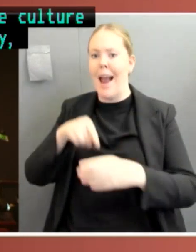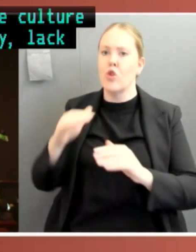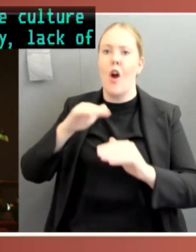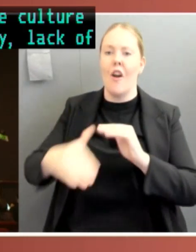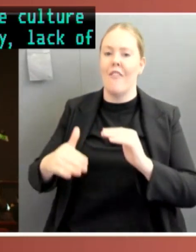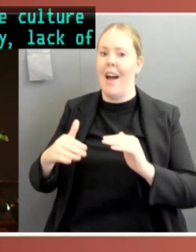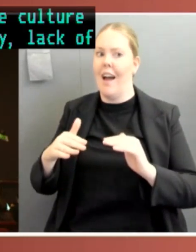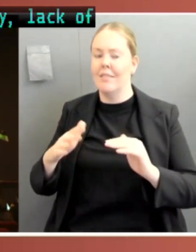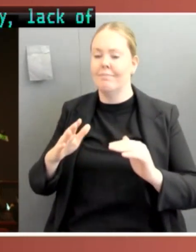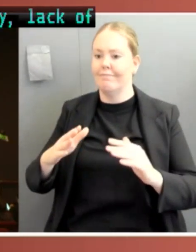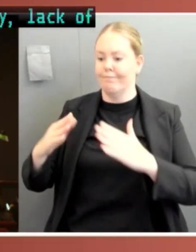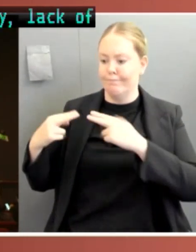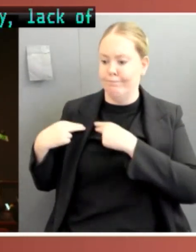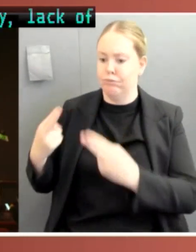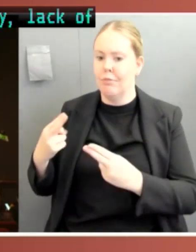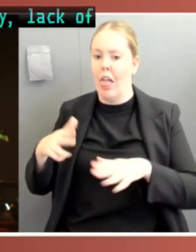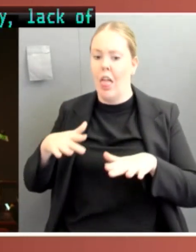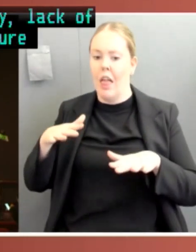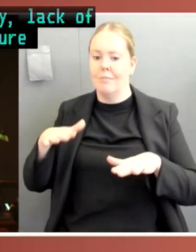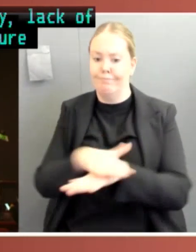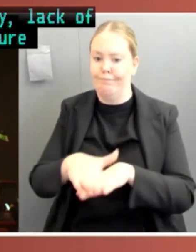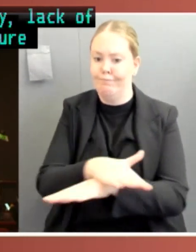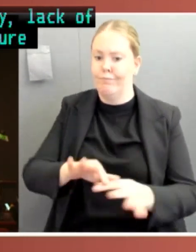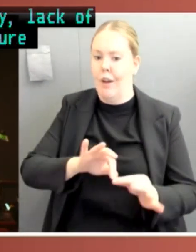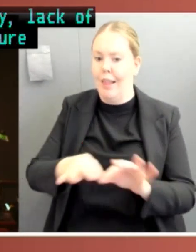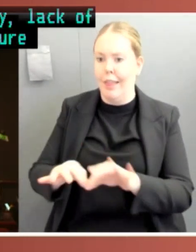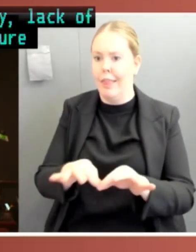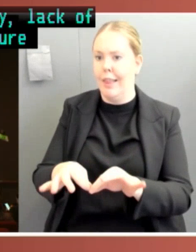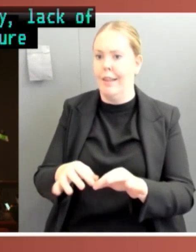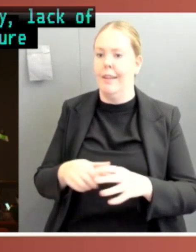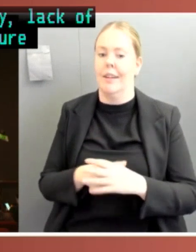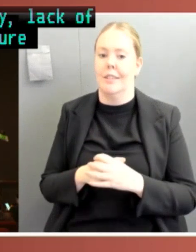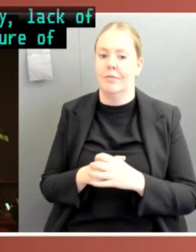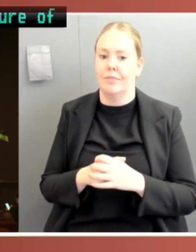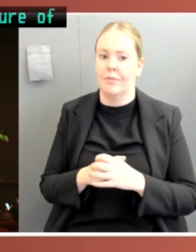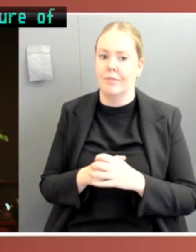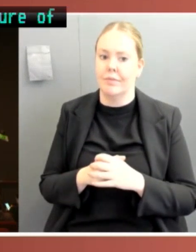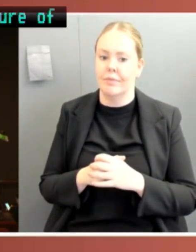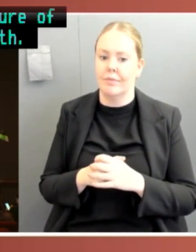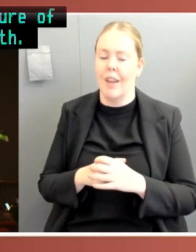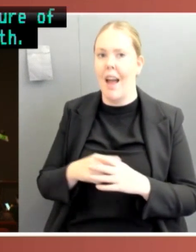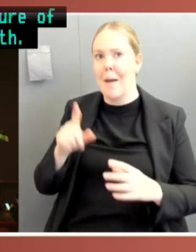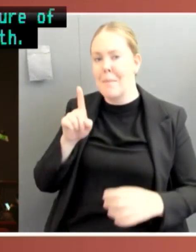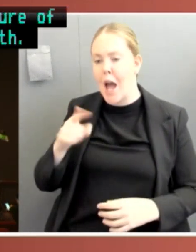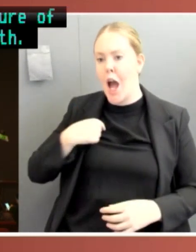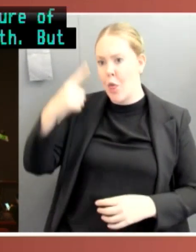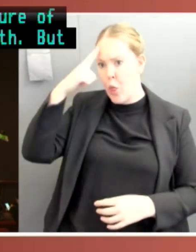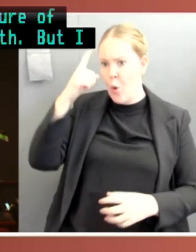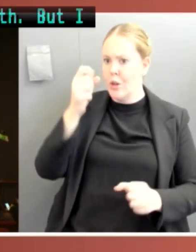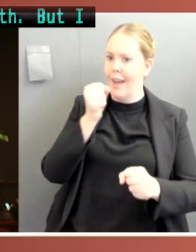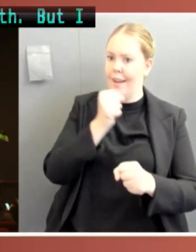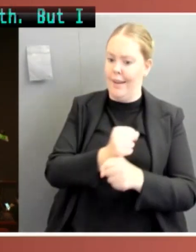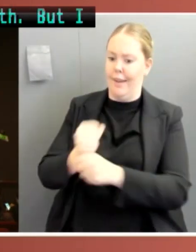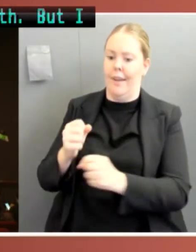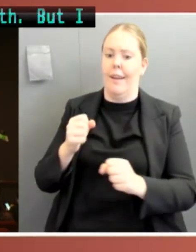what it's worth. But I would have thought that the Governor-General had a role in